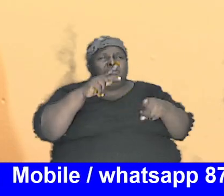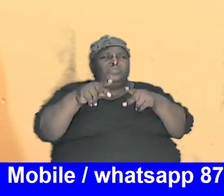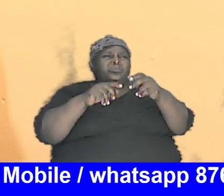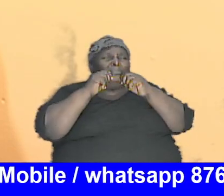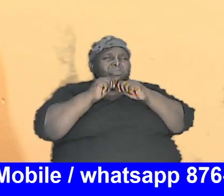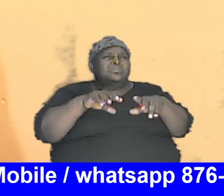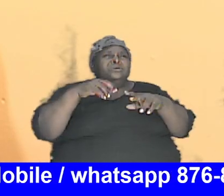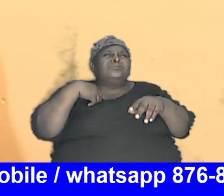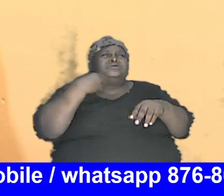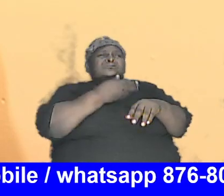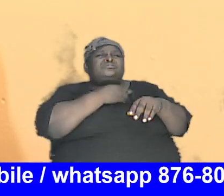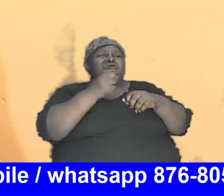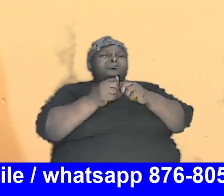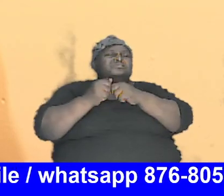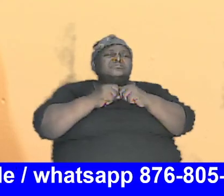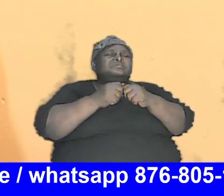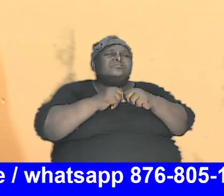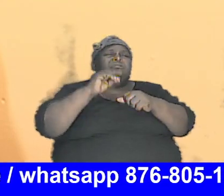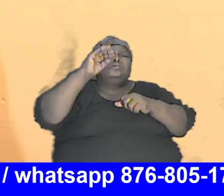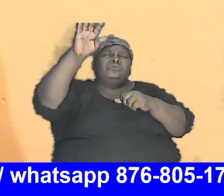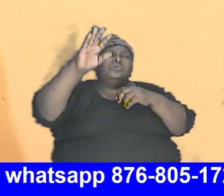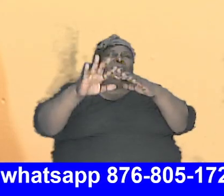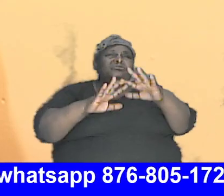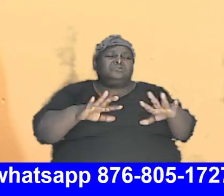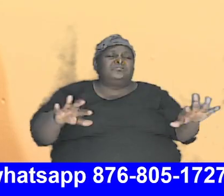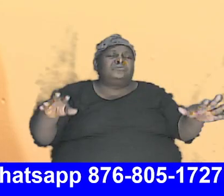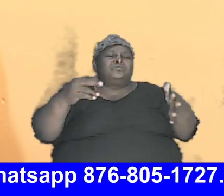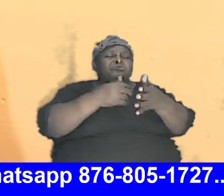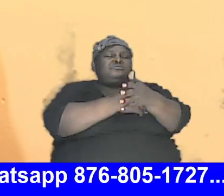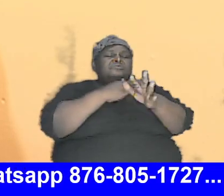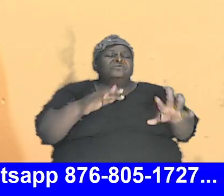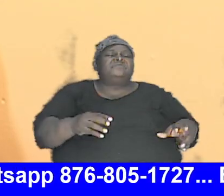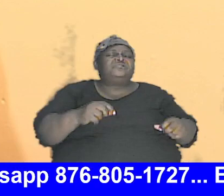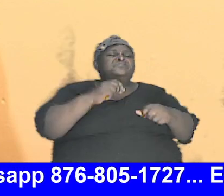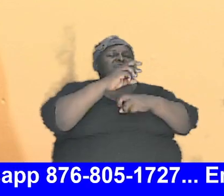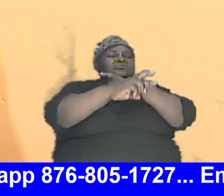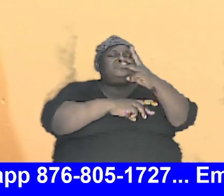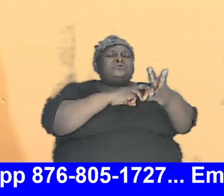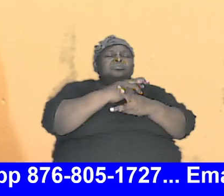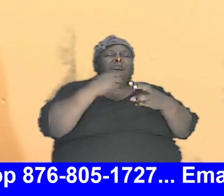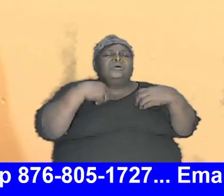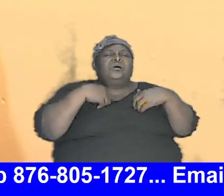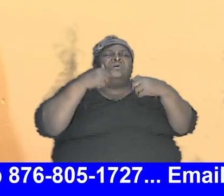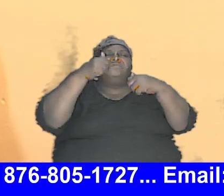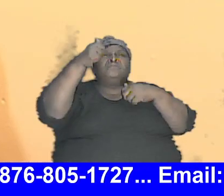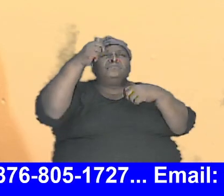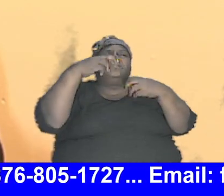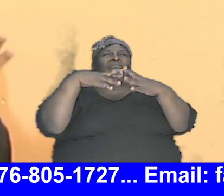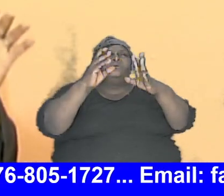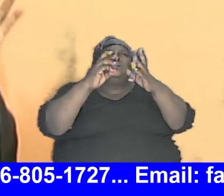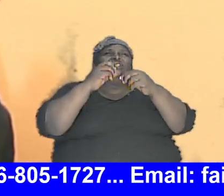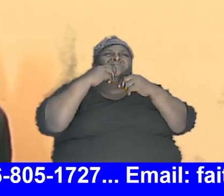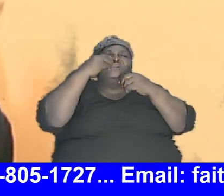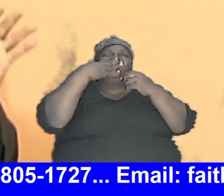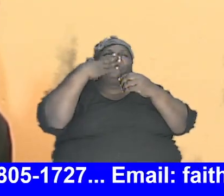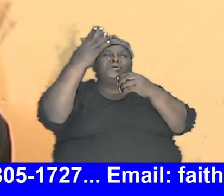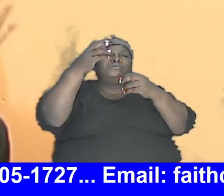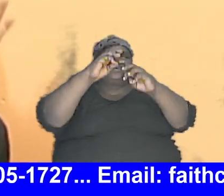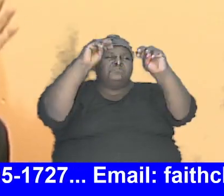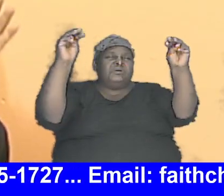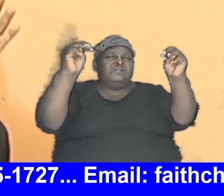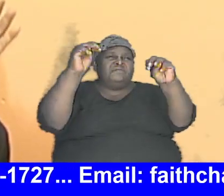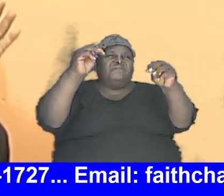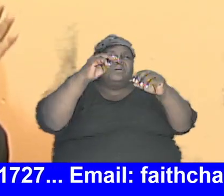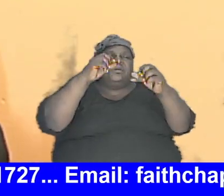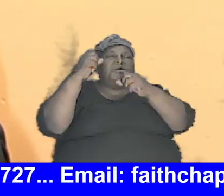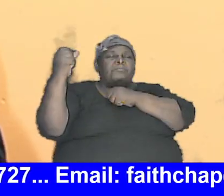together we are your children and the sheep of your pasture we give your thanks tonight we magnify